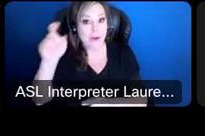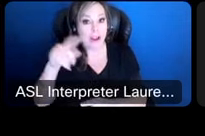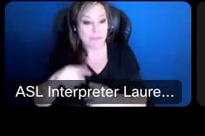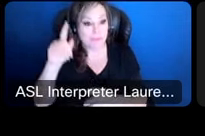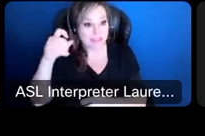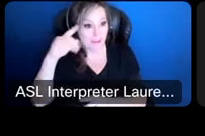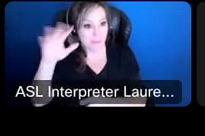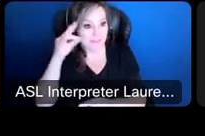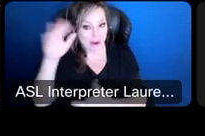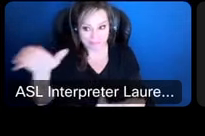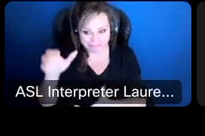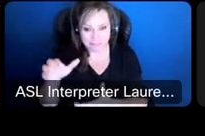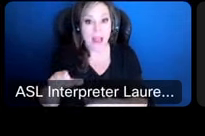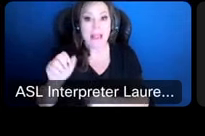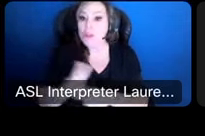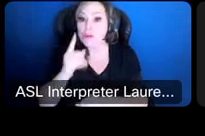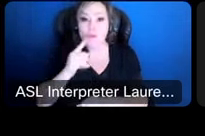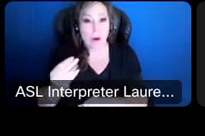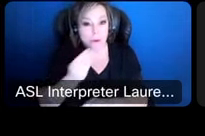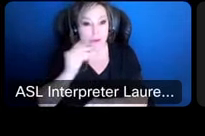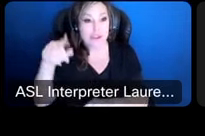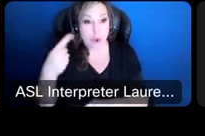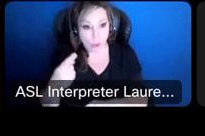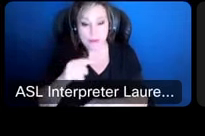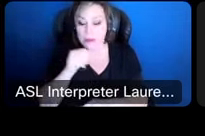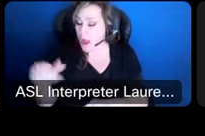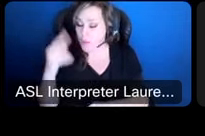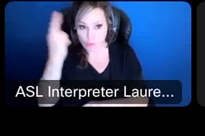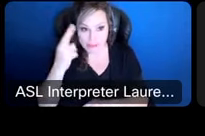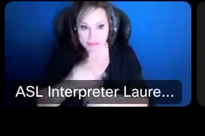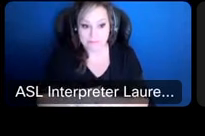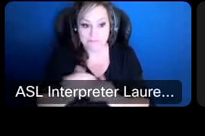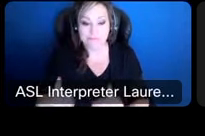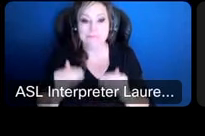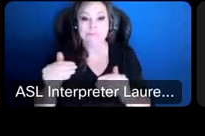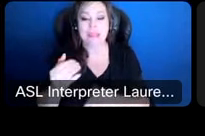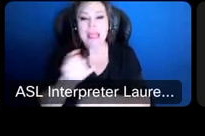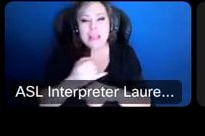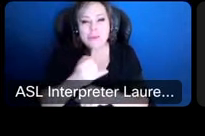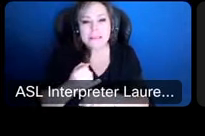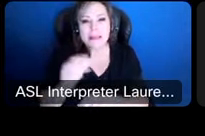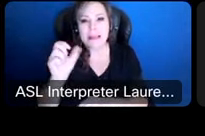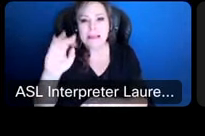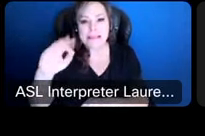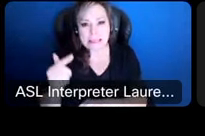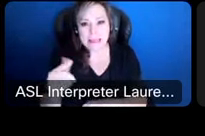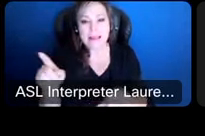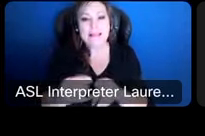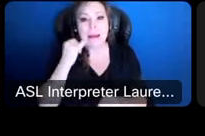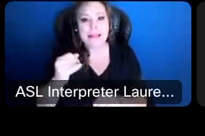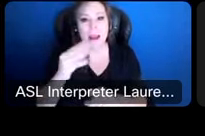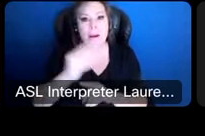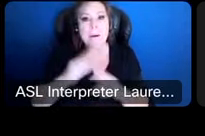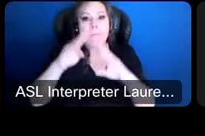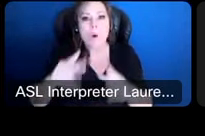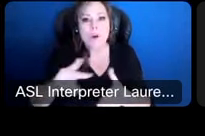going up from that you see interest in sinking and that's kind of like your mortgage payments so whenever school districts take on